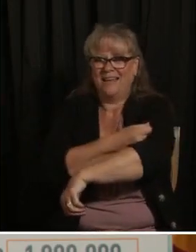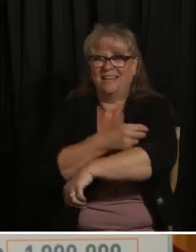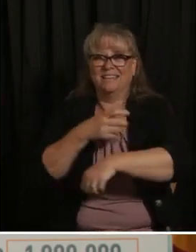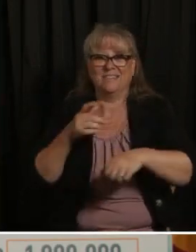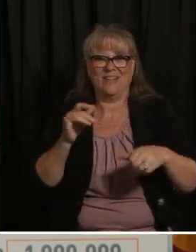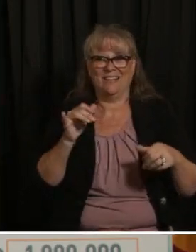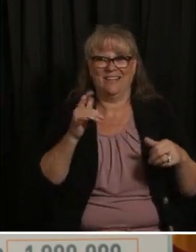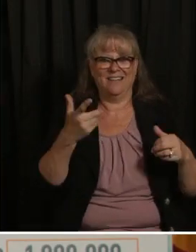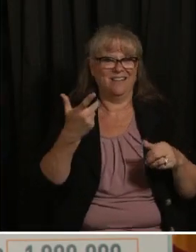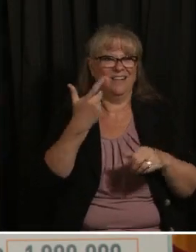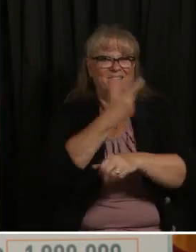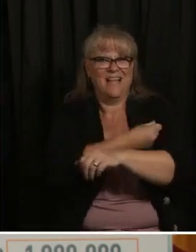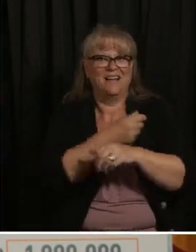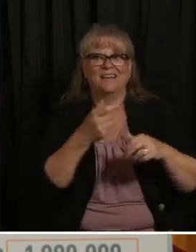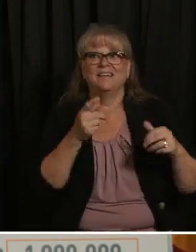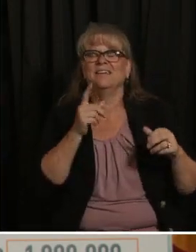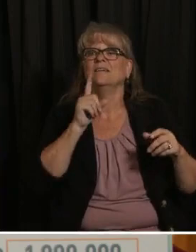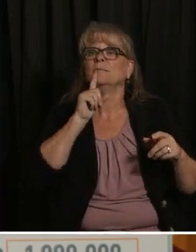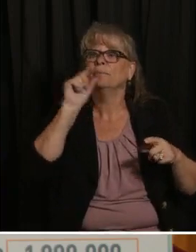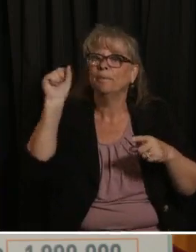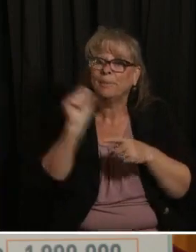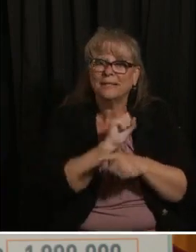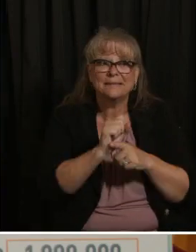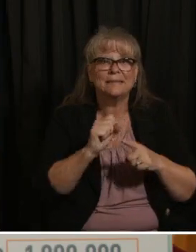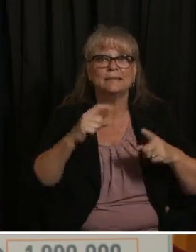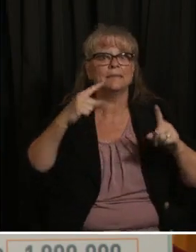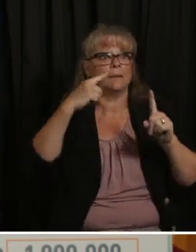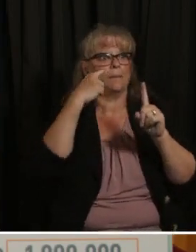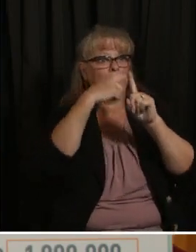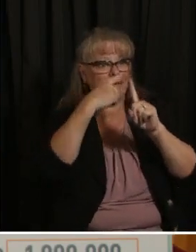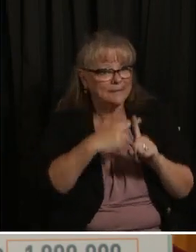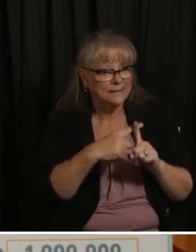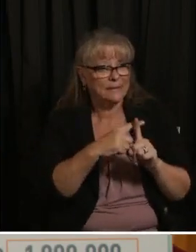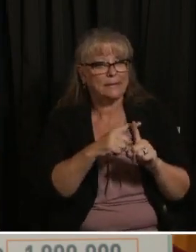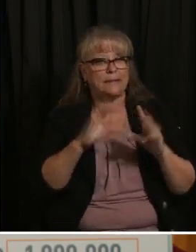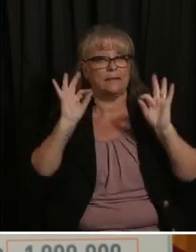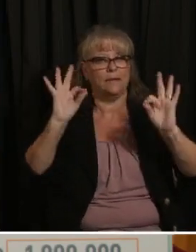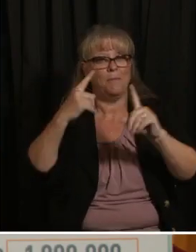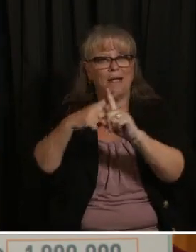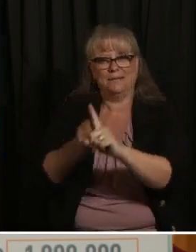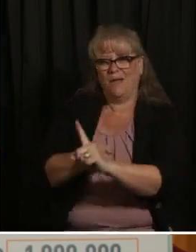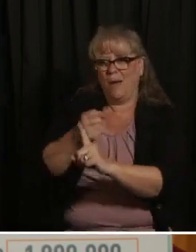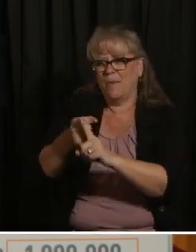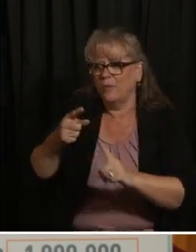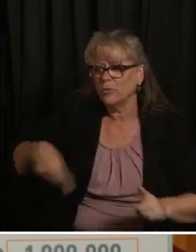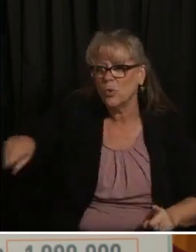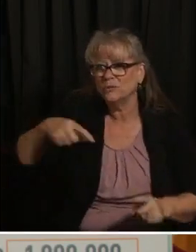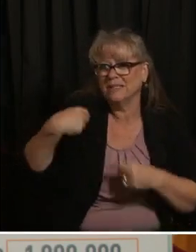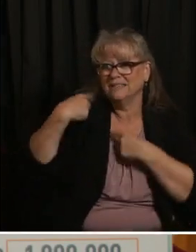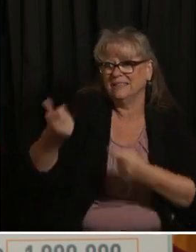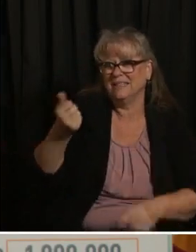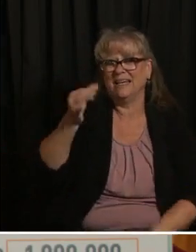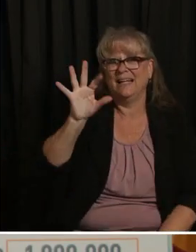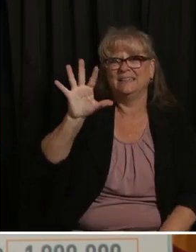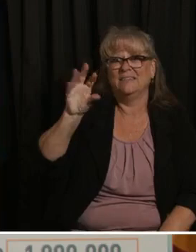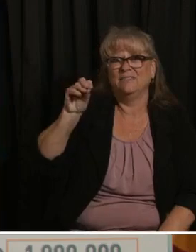since the polio uh vaccine in the 1950s that my parents generation was the first among the first to receive